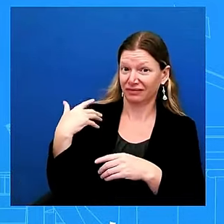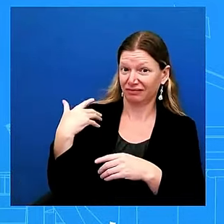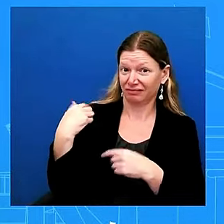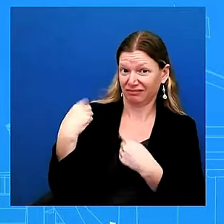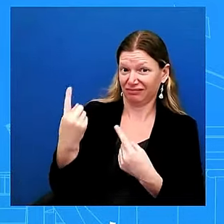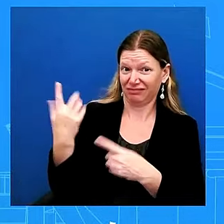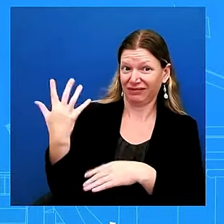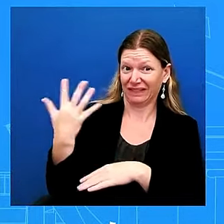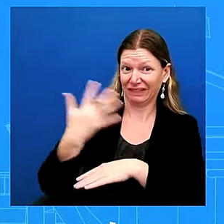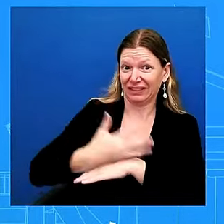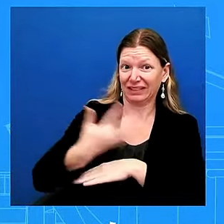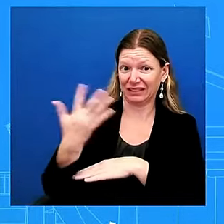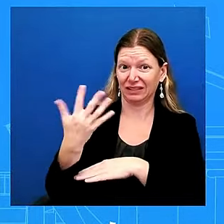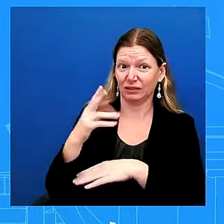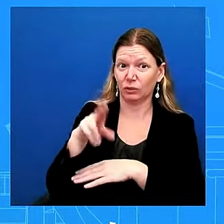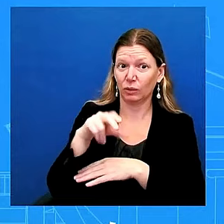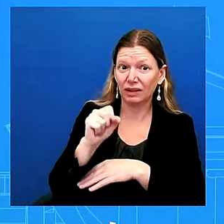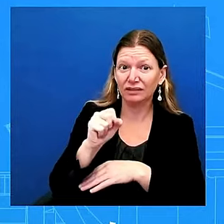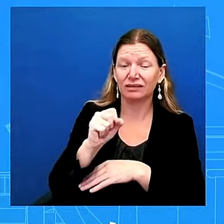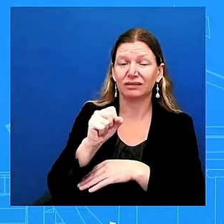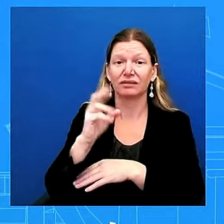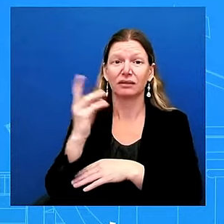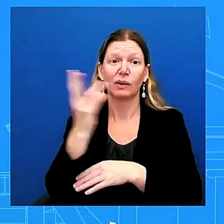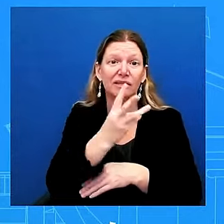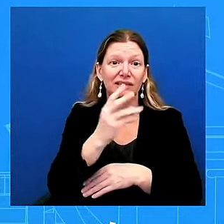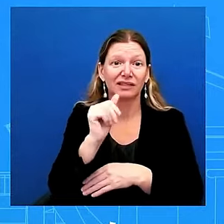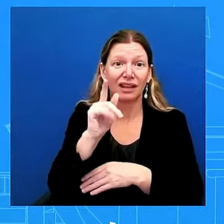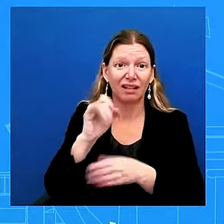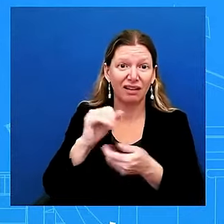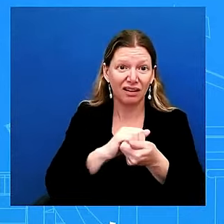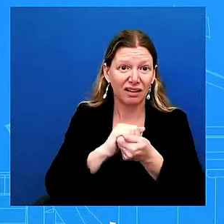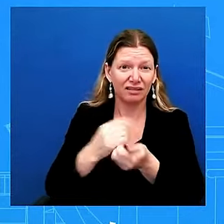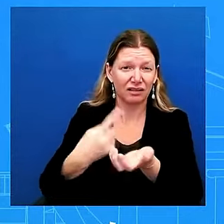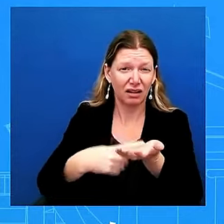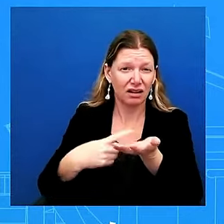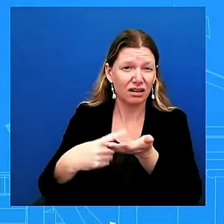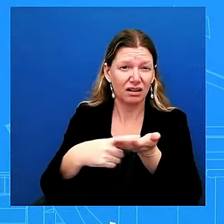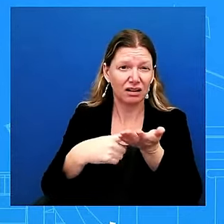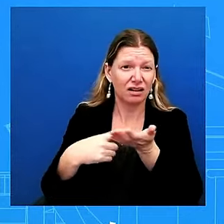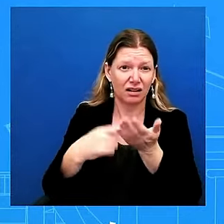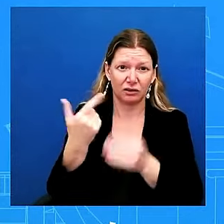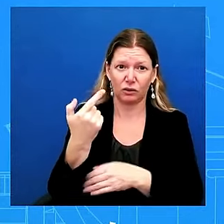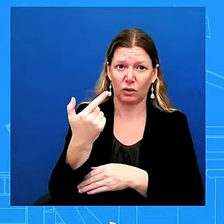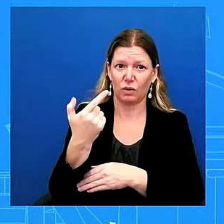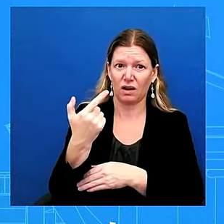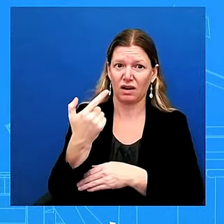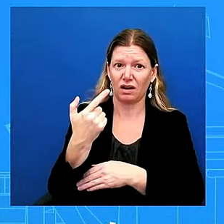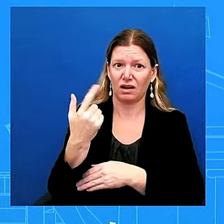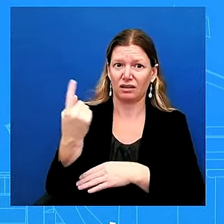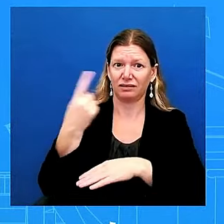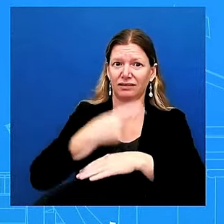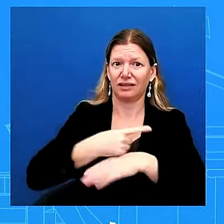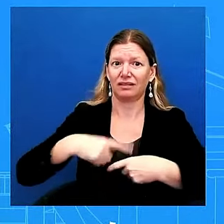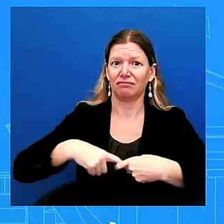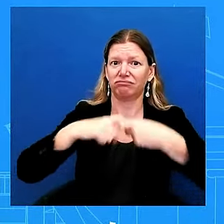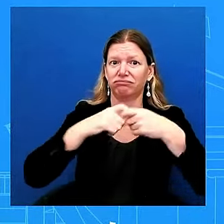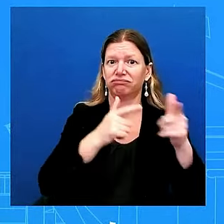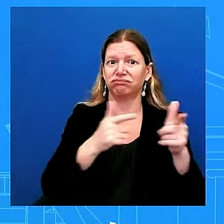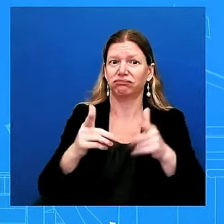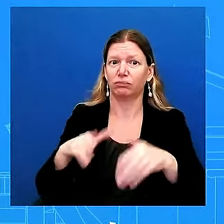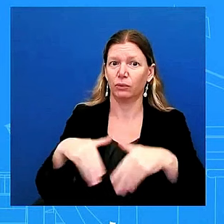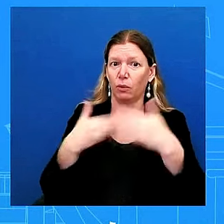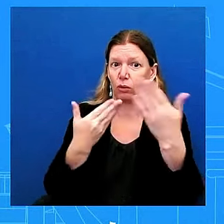21-day ceasefire proposal um is there still any hope that that gets put together as you know this is a president that's hopeful